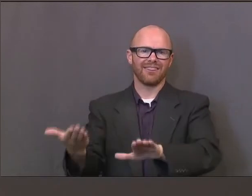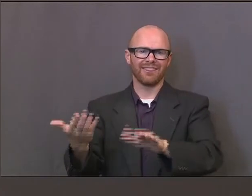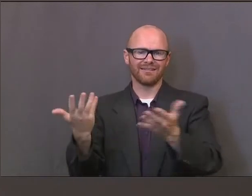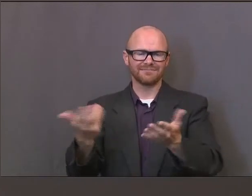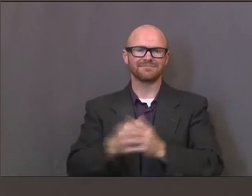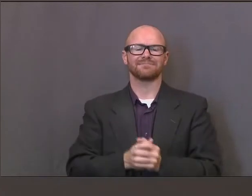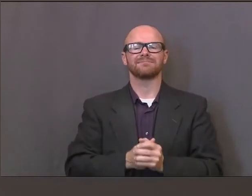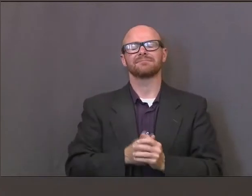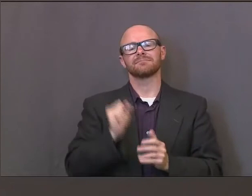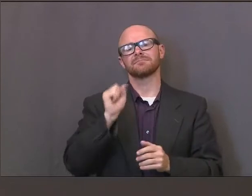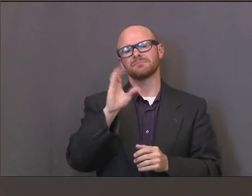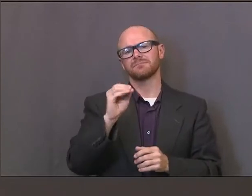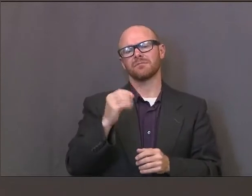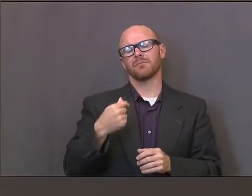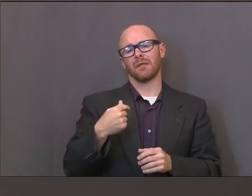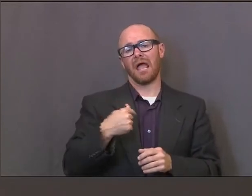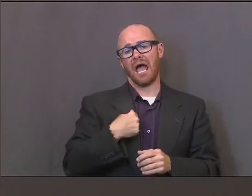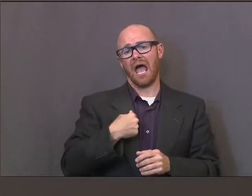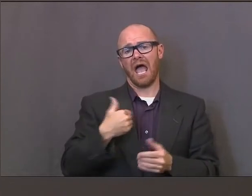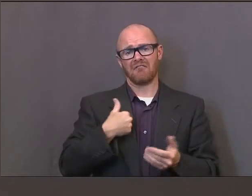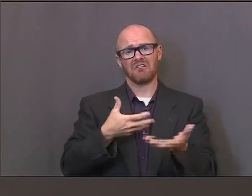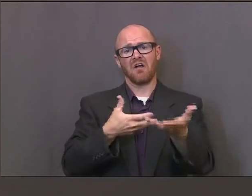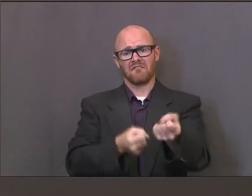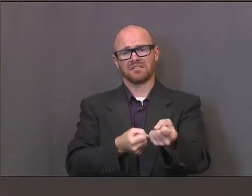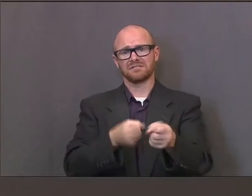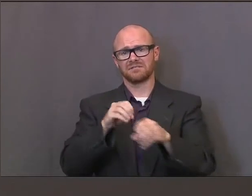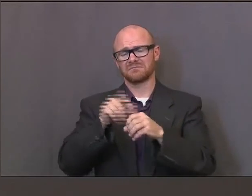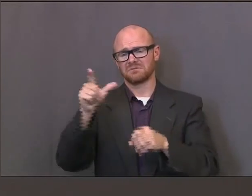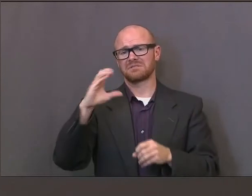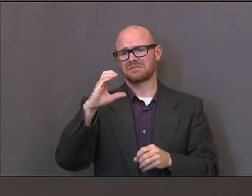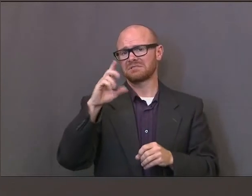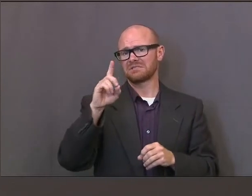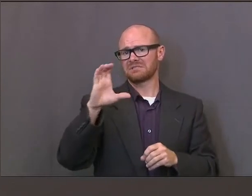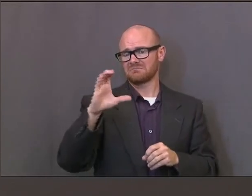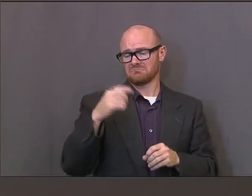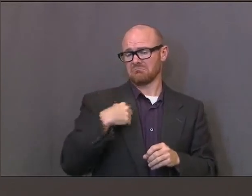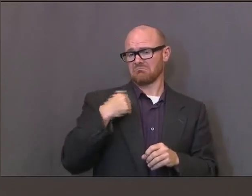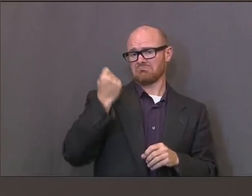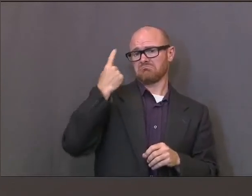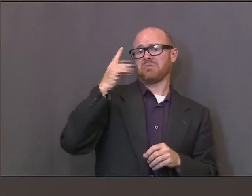on. So there's nothing really surprising about that data for us.